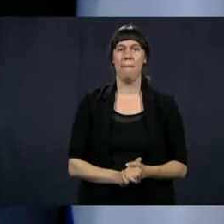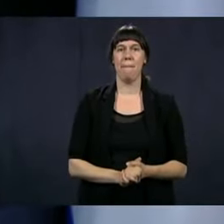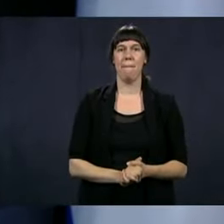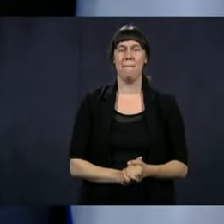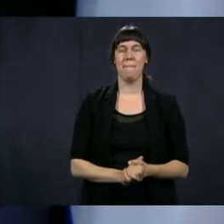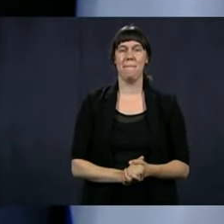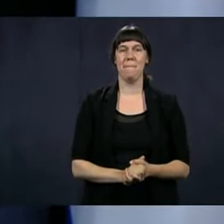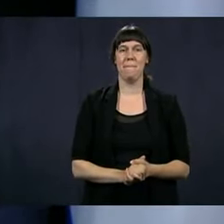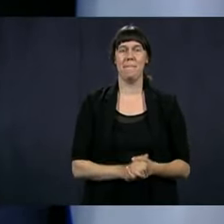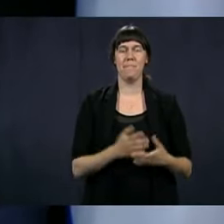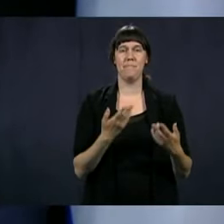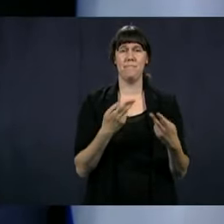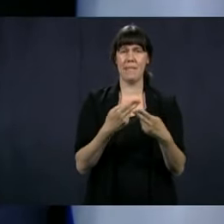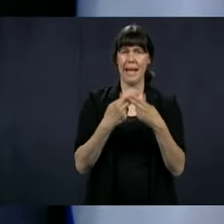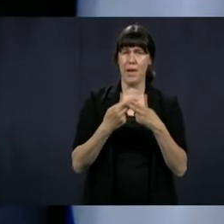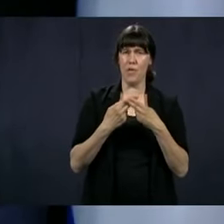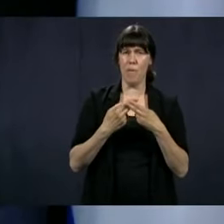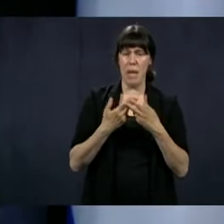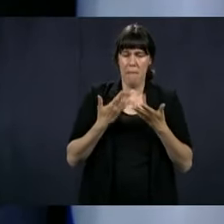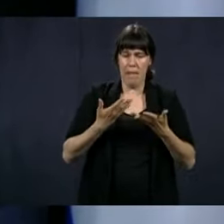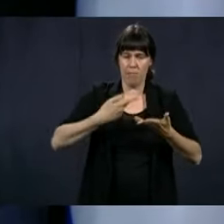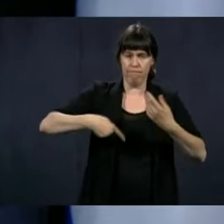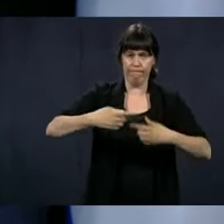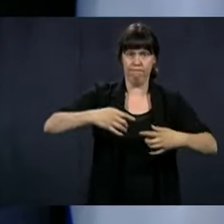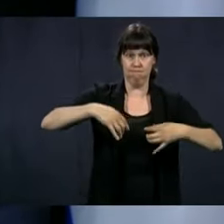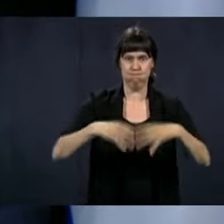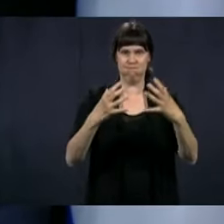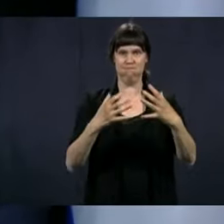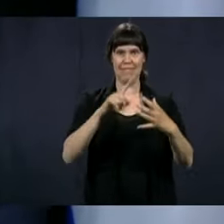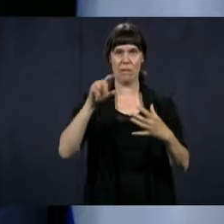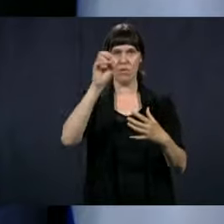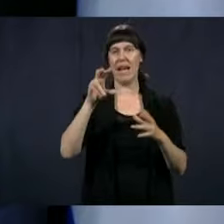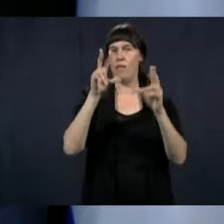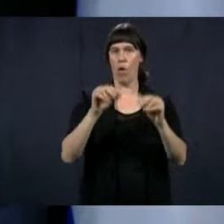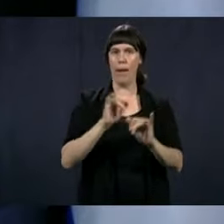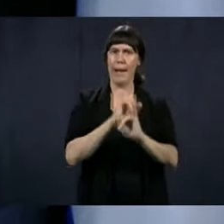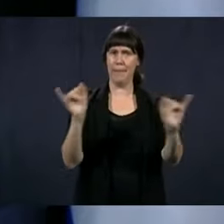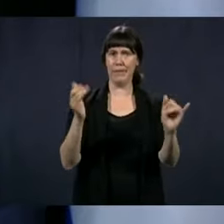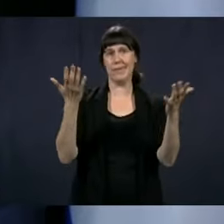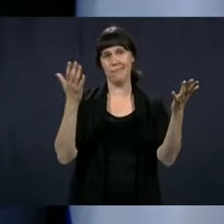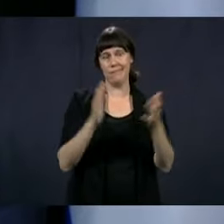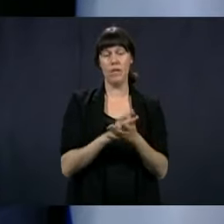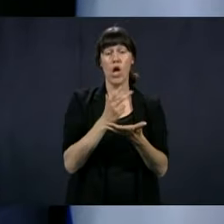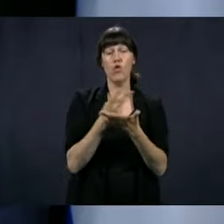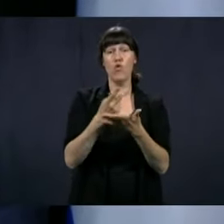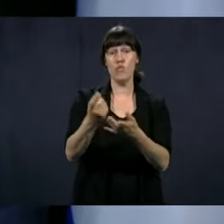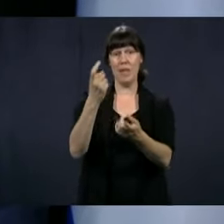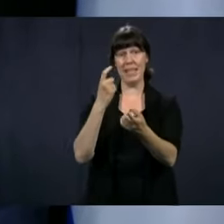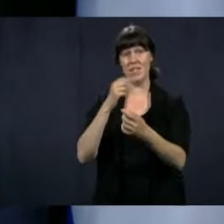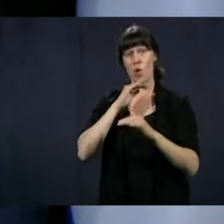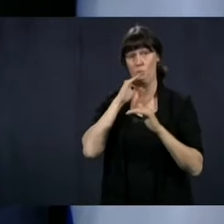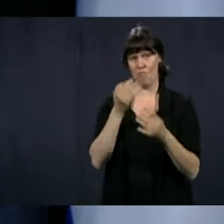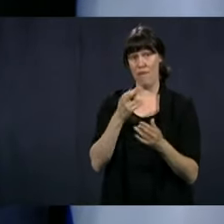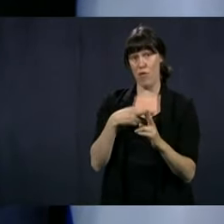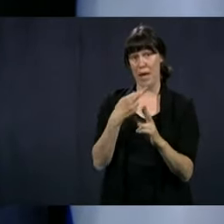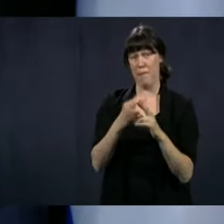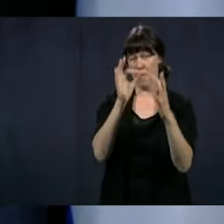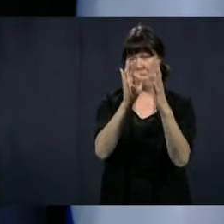to start again, but it can't start at 100%. So, you know, ask me the question in two weeks.